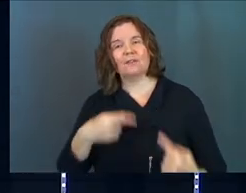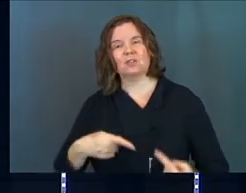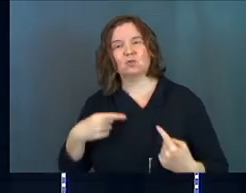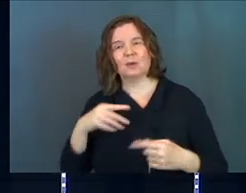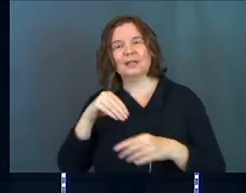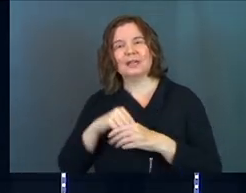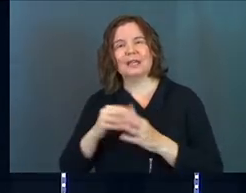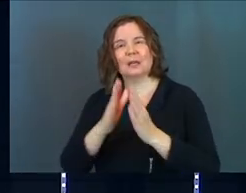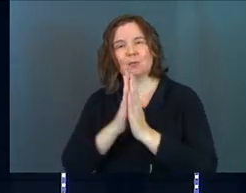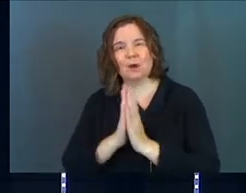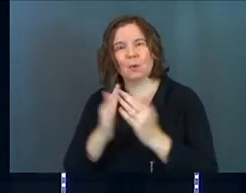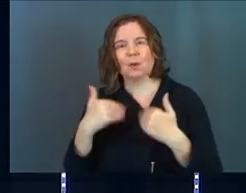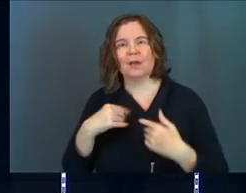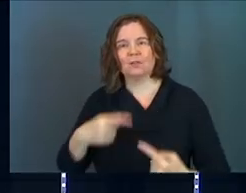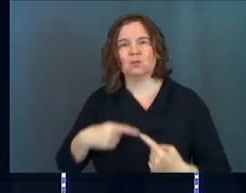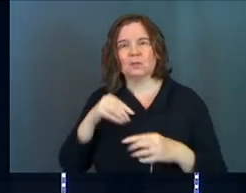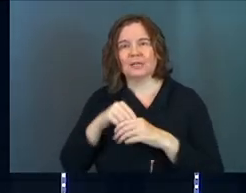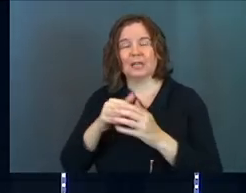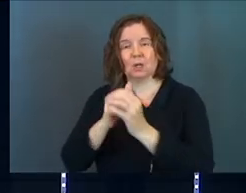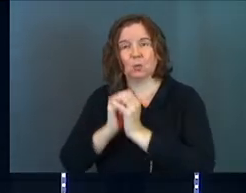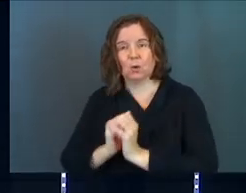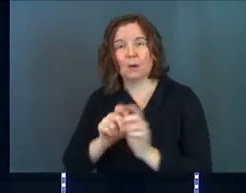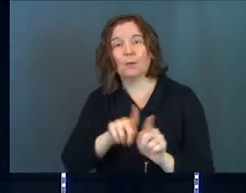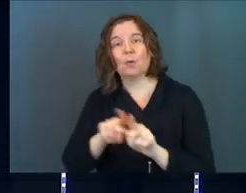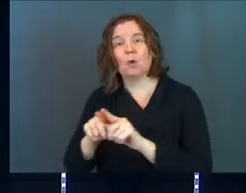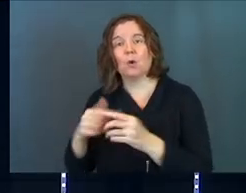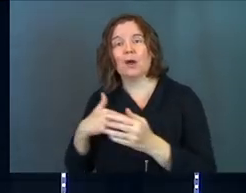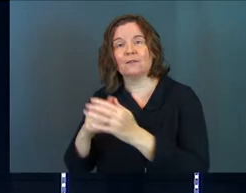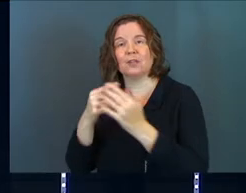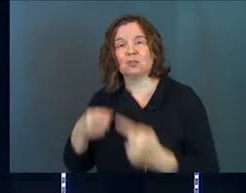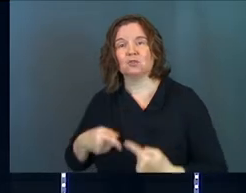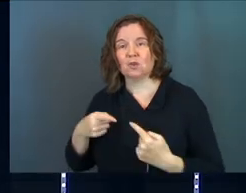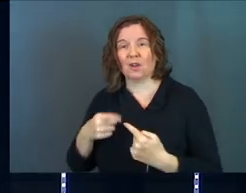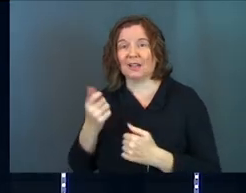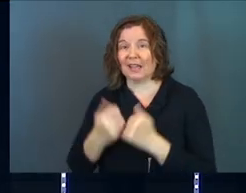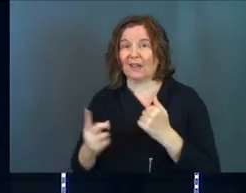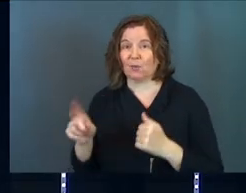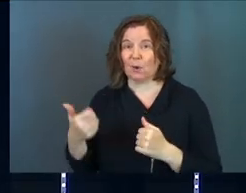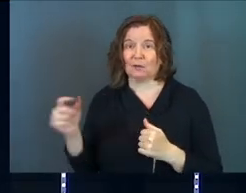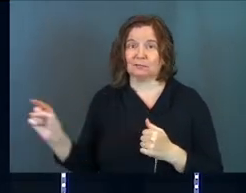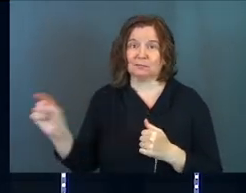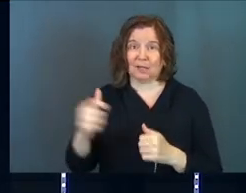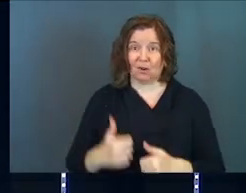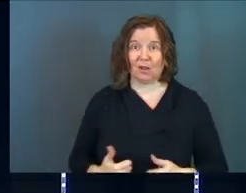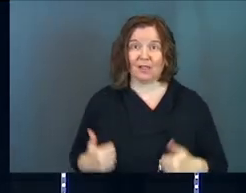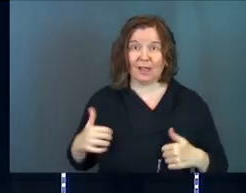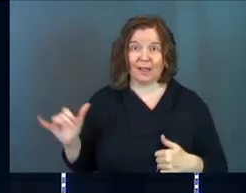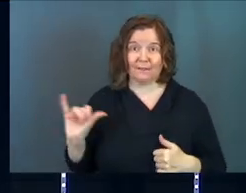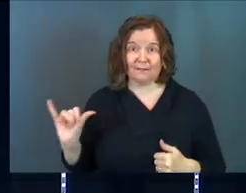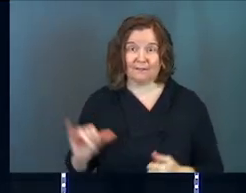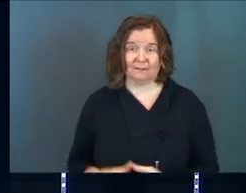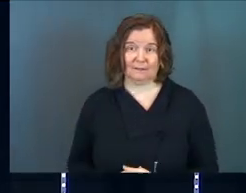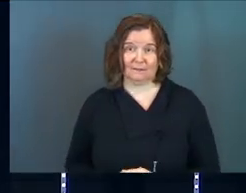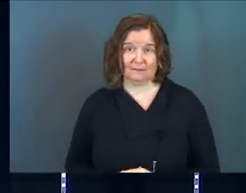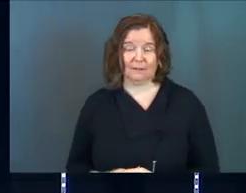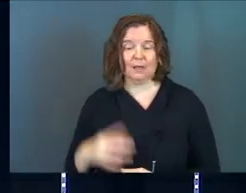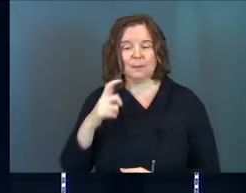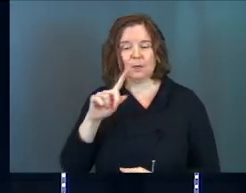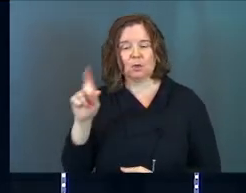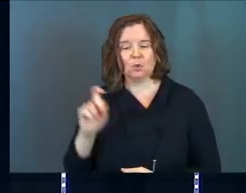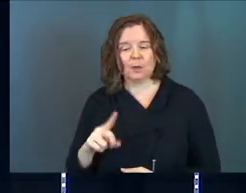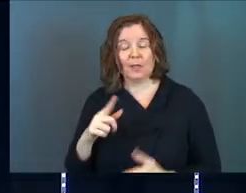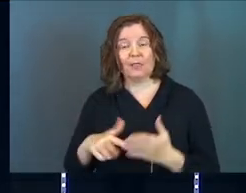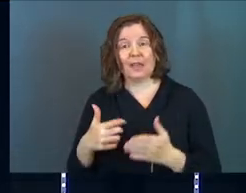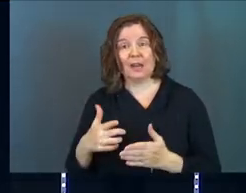struggle in prayer, we have that struggle in worship, but we also have that struggle kind of everywhere else in our life. Because the